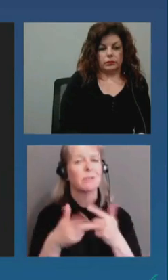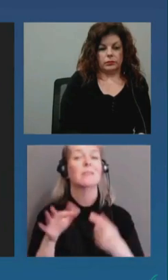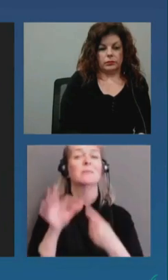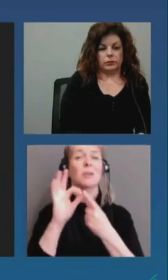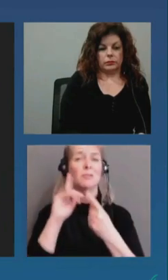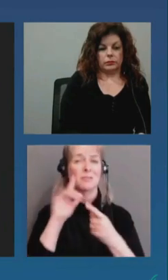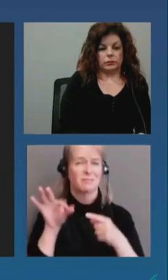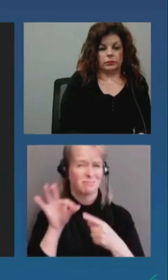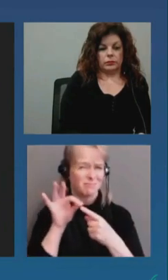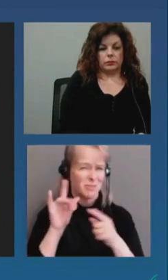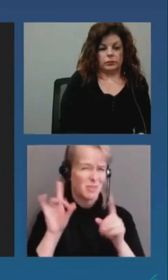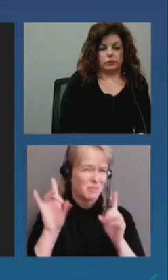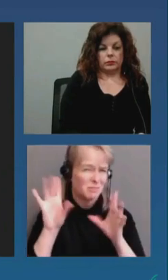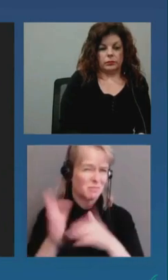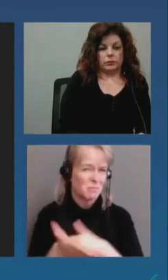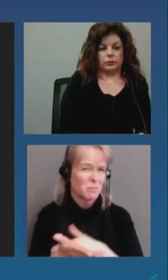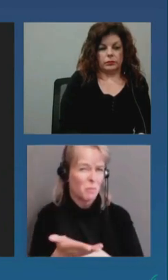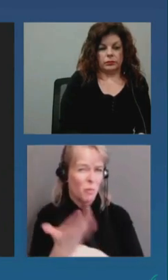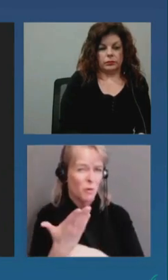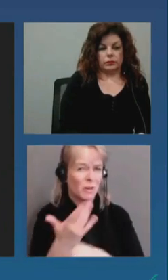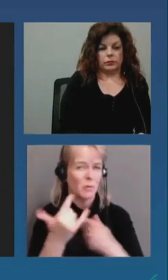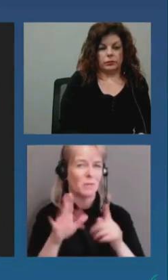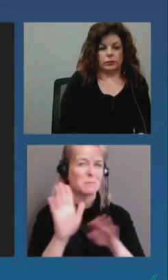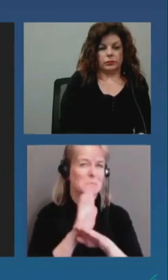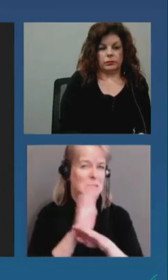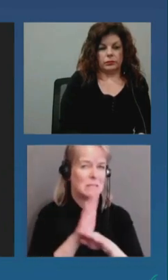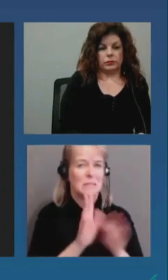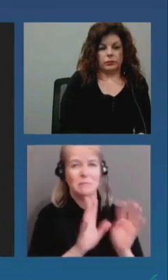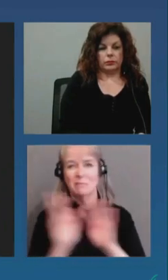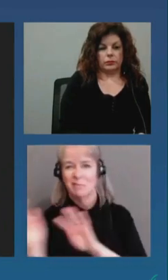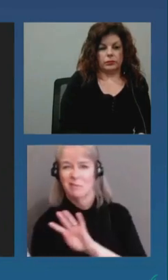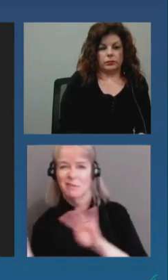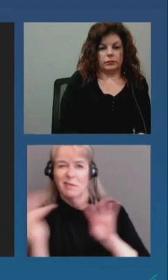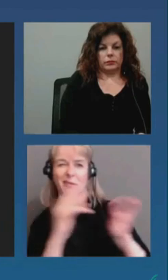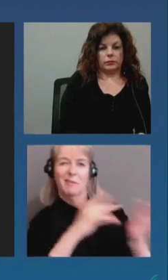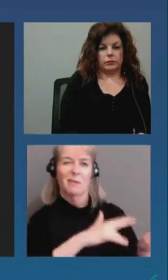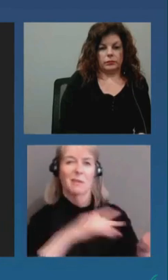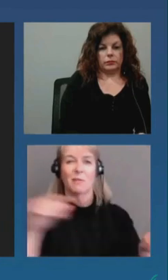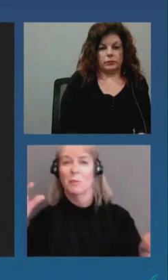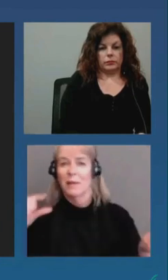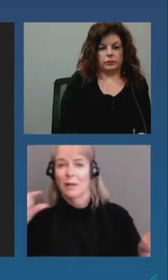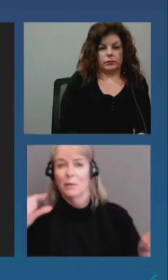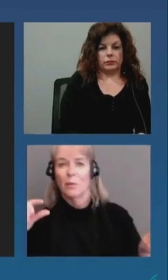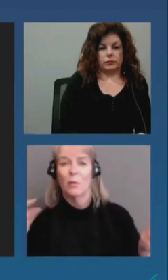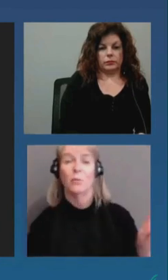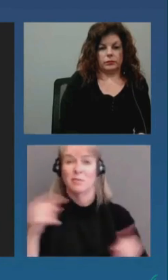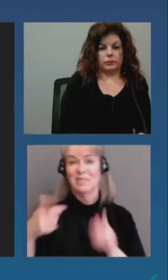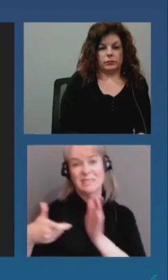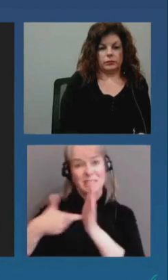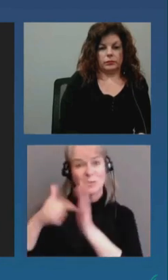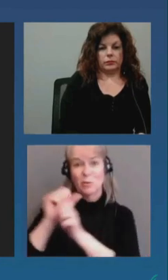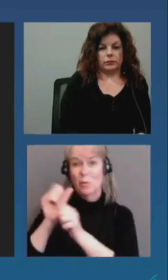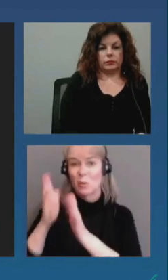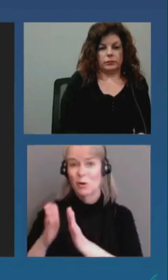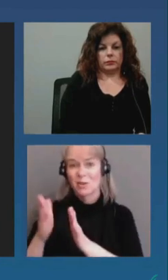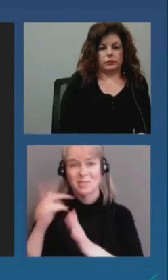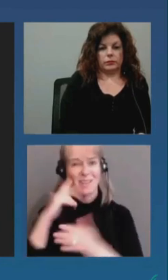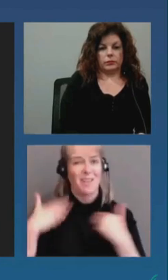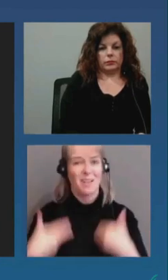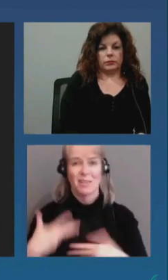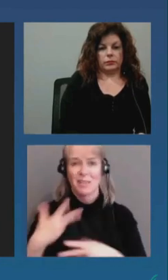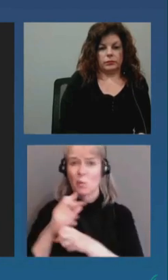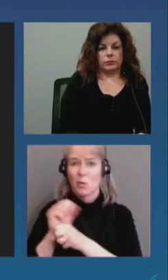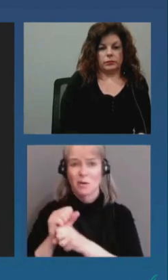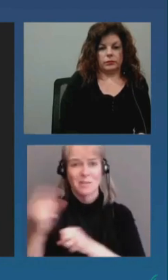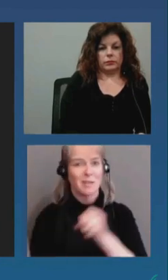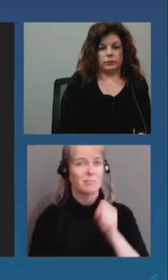period where the vast majority of residents from Gatineau and Quebec, particularly those who work as essential services and healthcare workers who are able